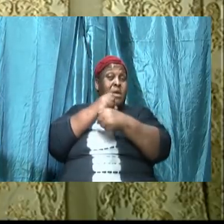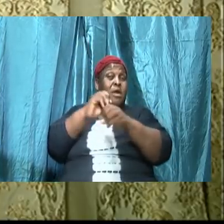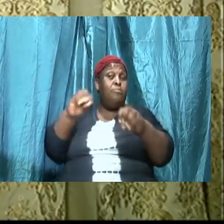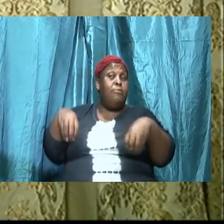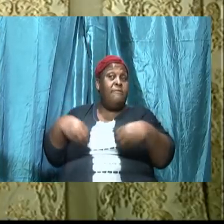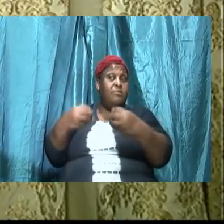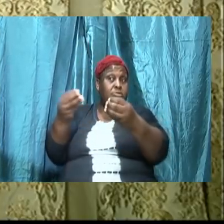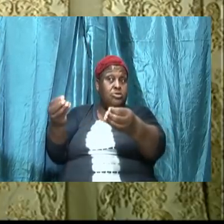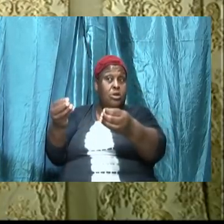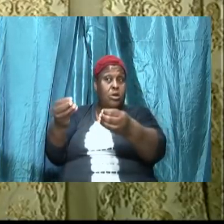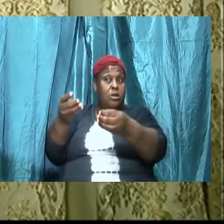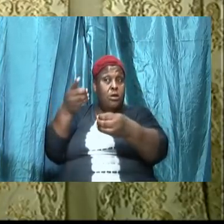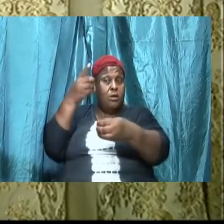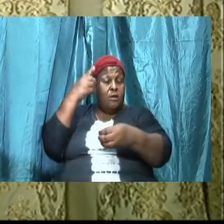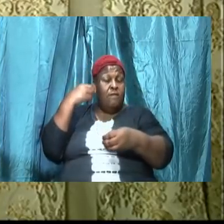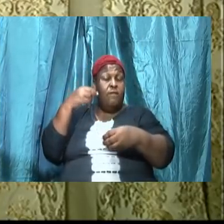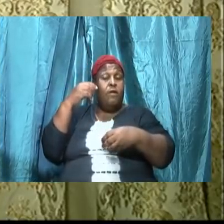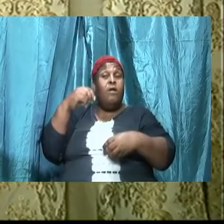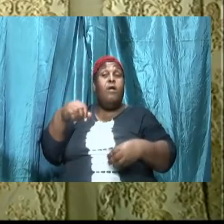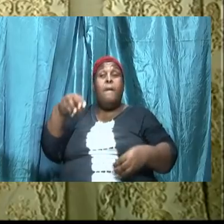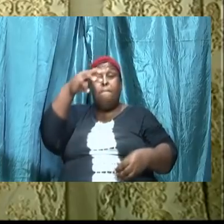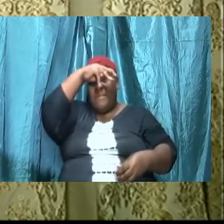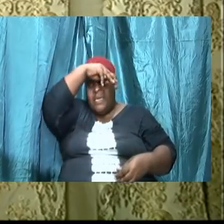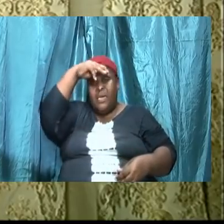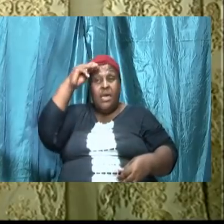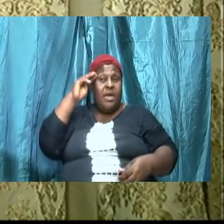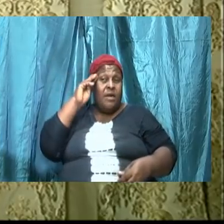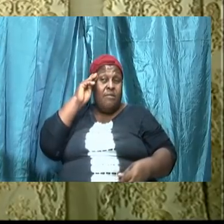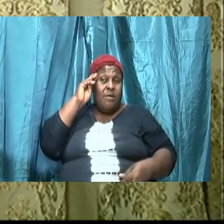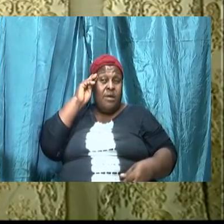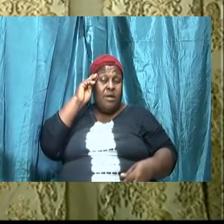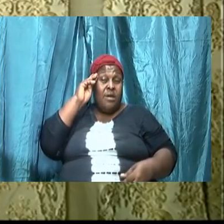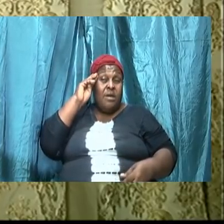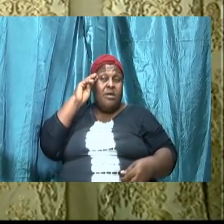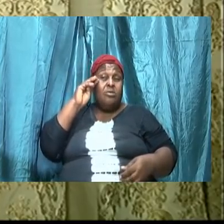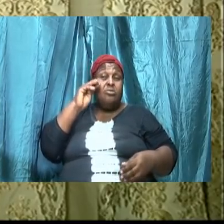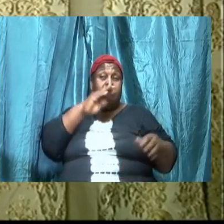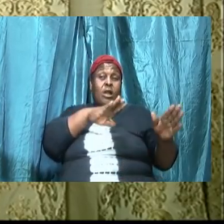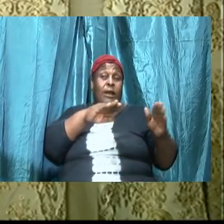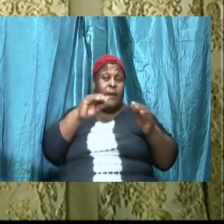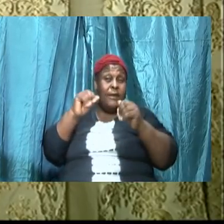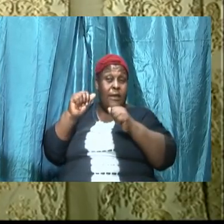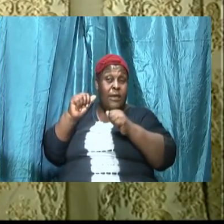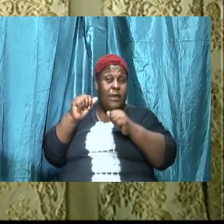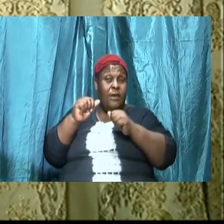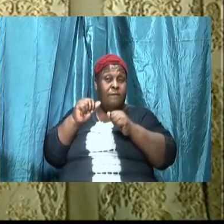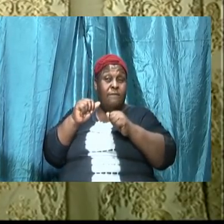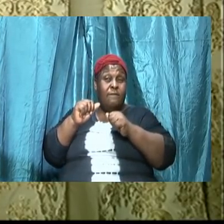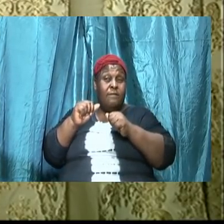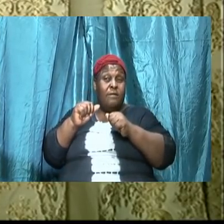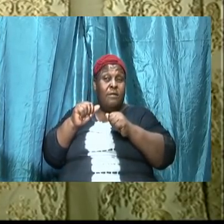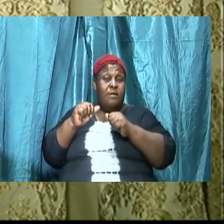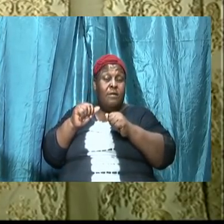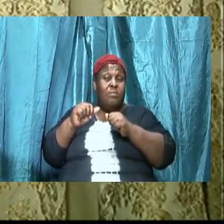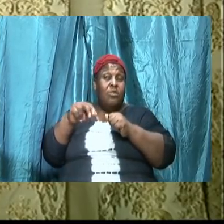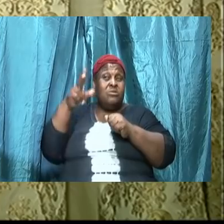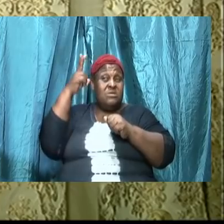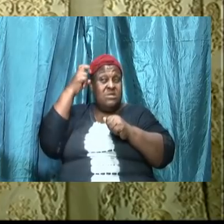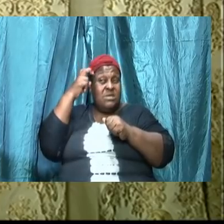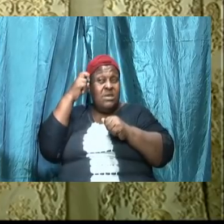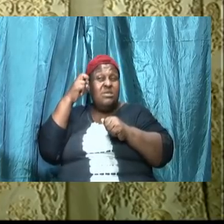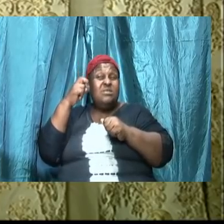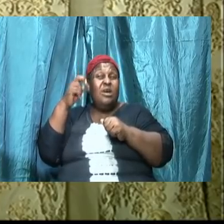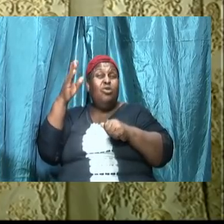to leave without being caught but the fact is Satan always knew these senses that